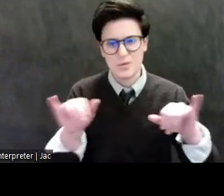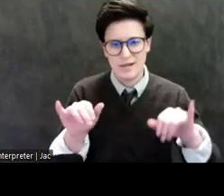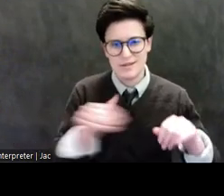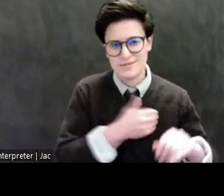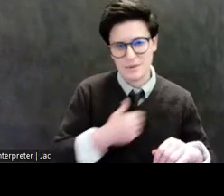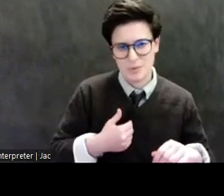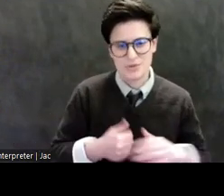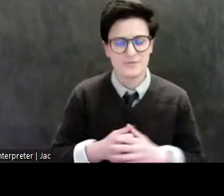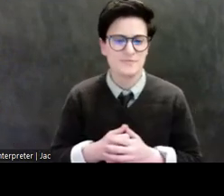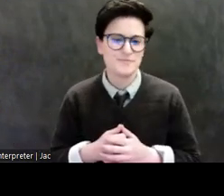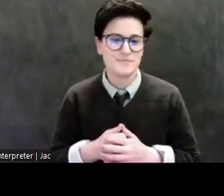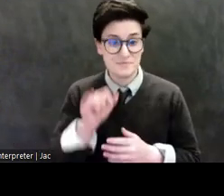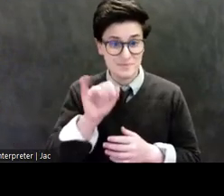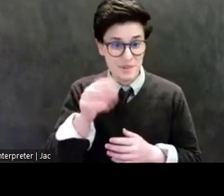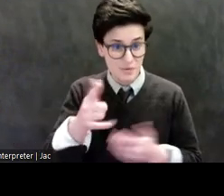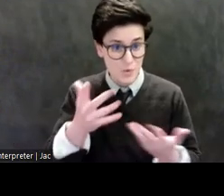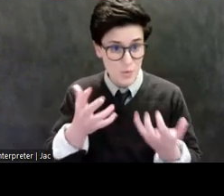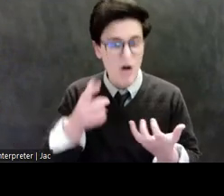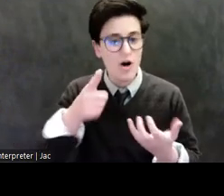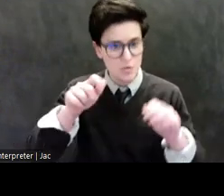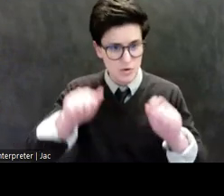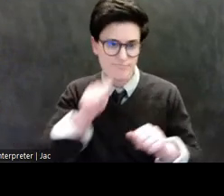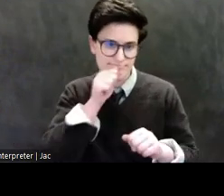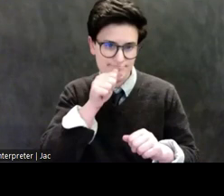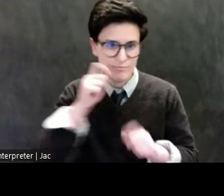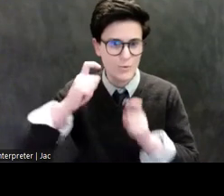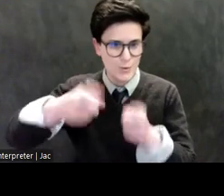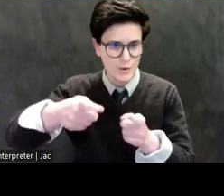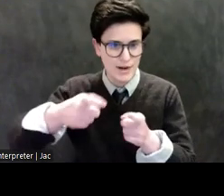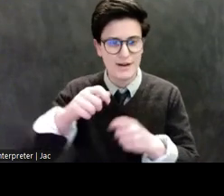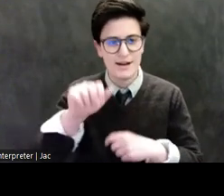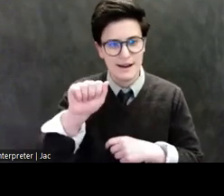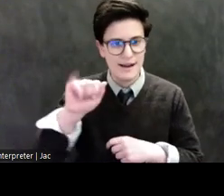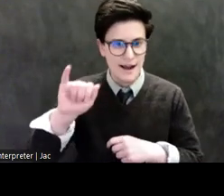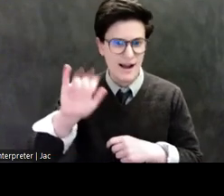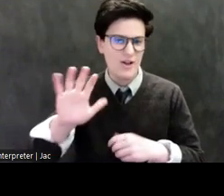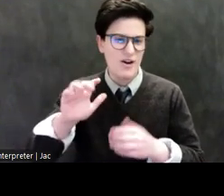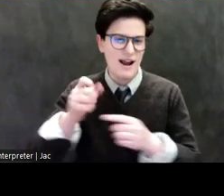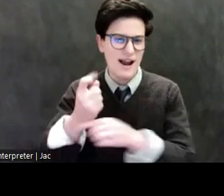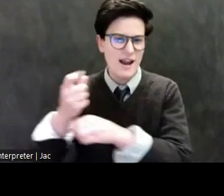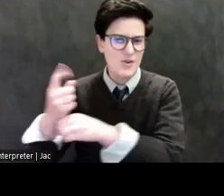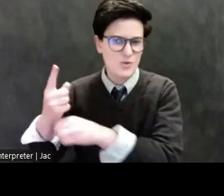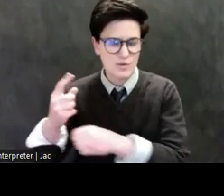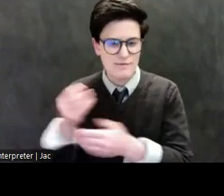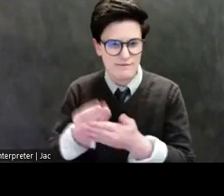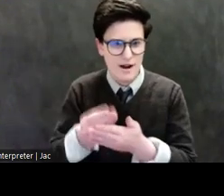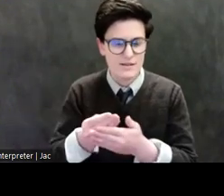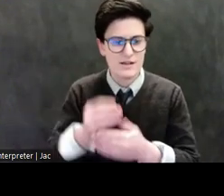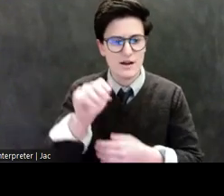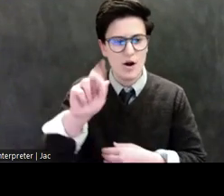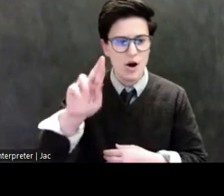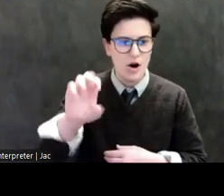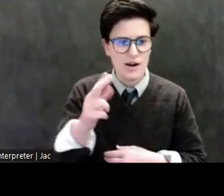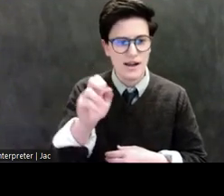you're so inclined, you can support our programs by donating to the AIA's annual fund at archaeological.org. Donate.